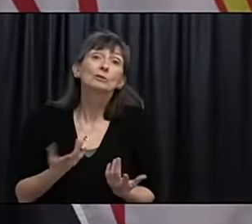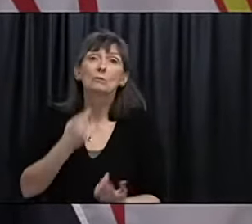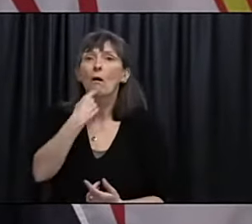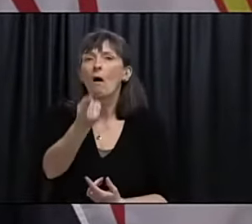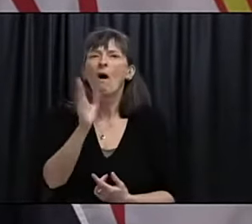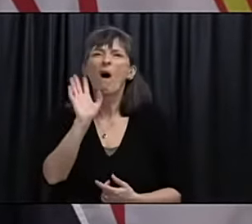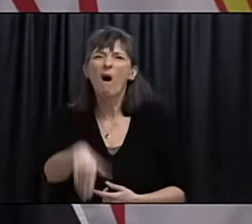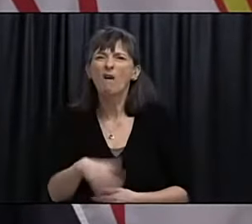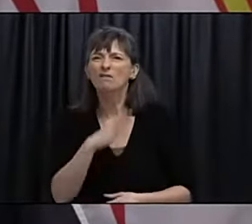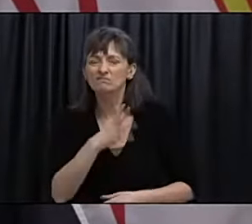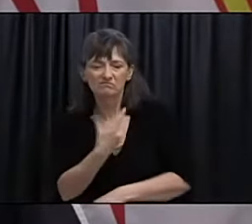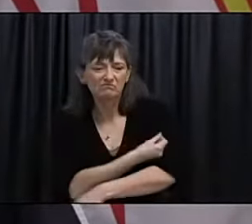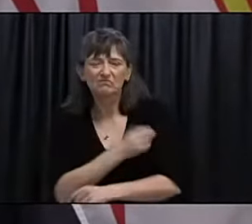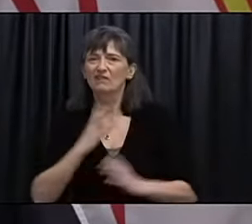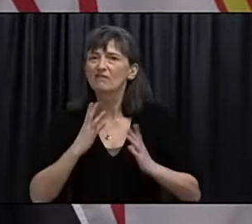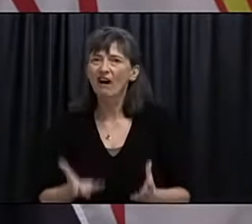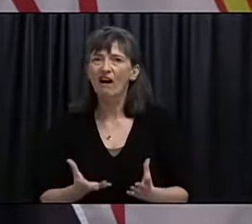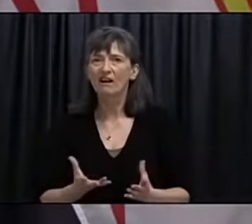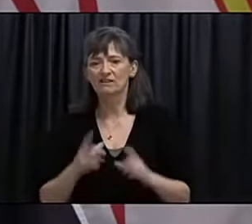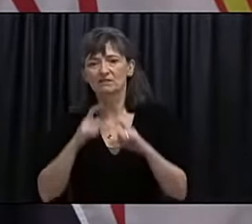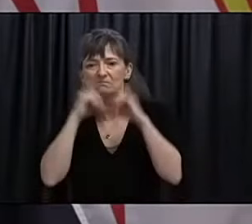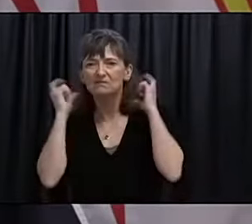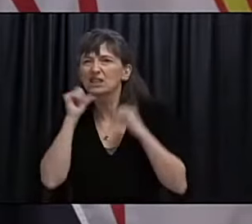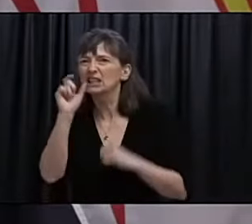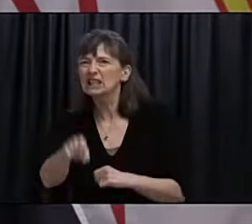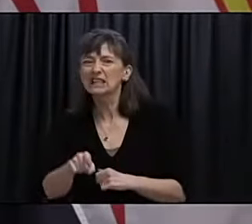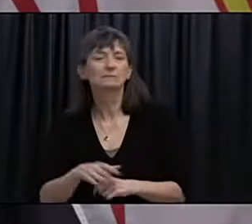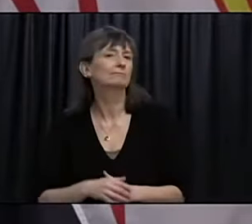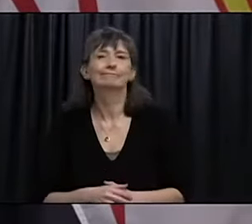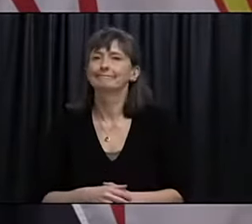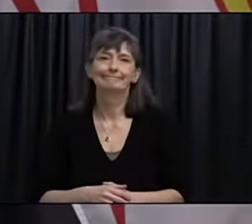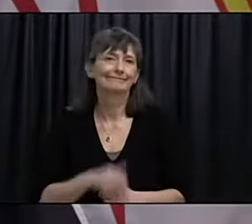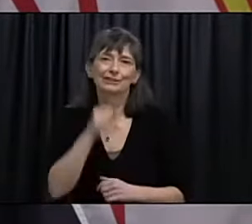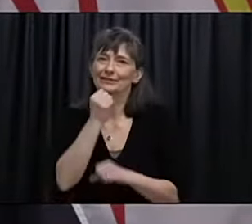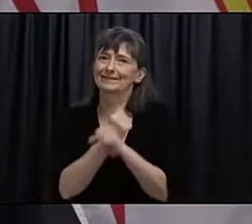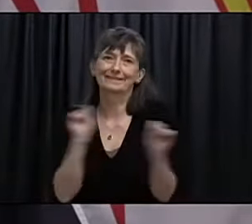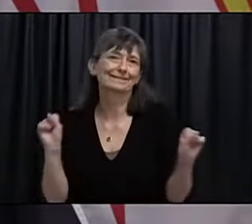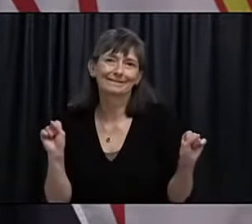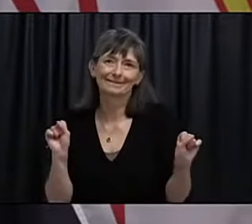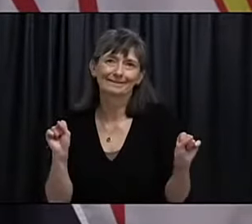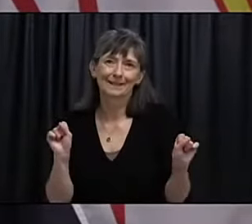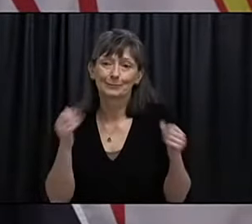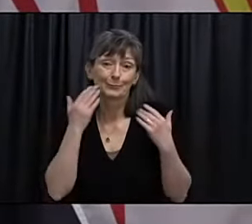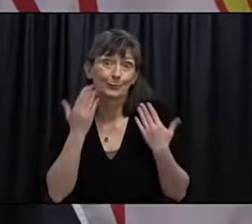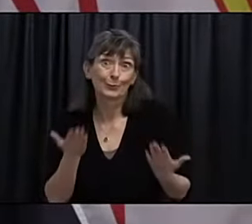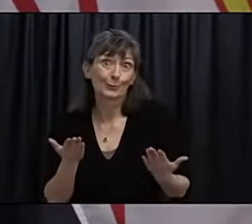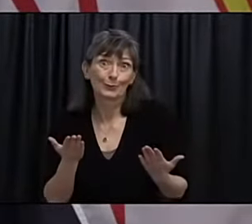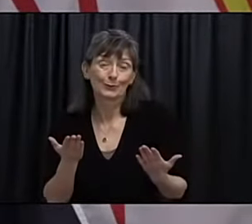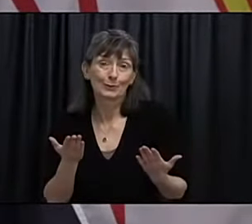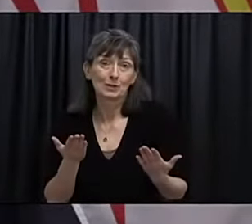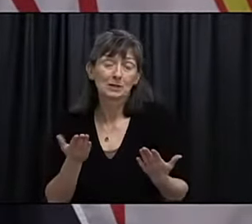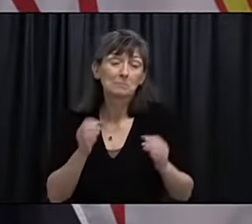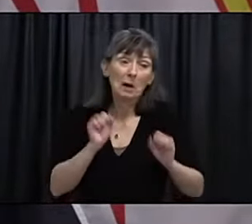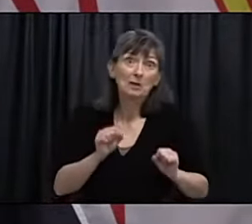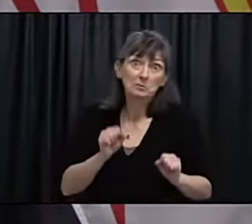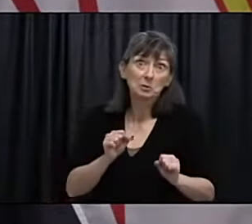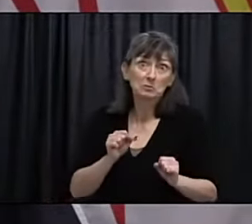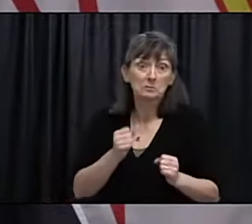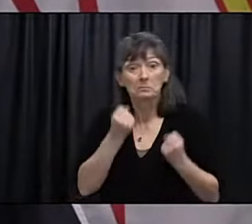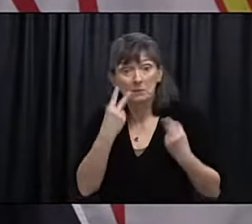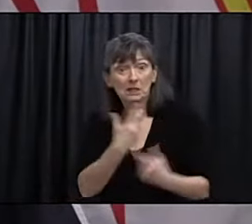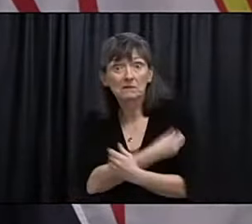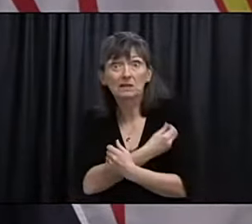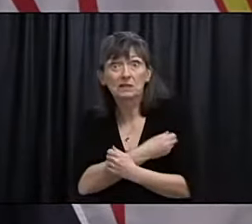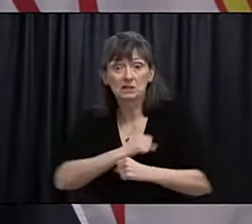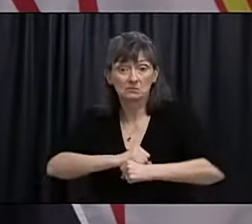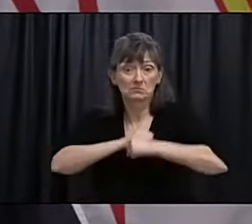reduces transmission when we just don't have the evidence. The expectation is that it will just as many other vaccines have, but we